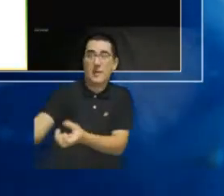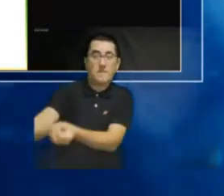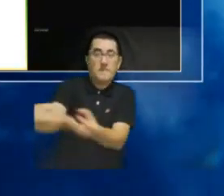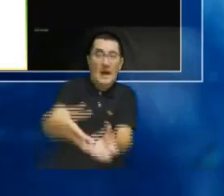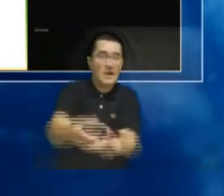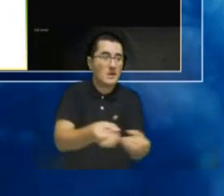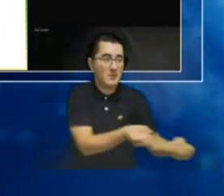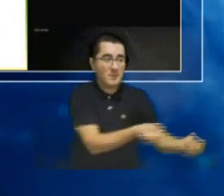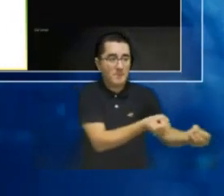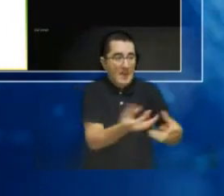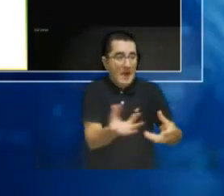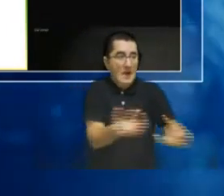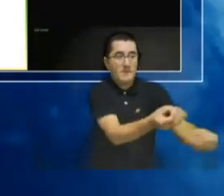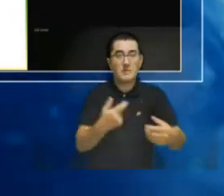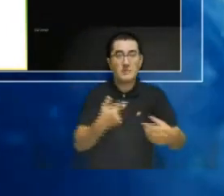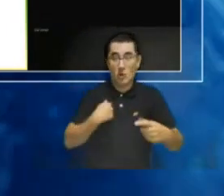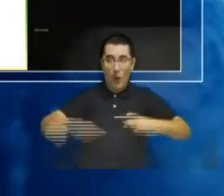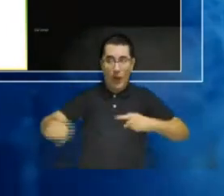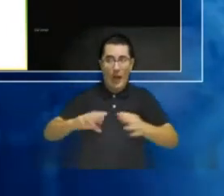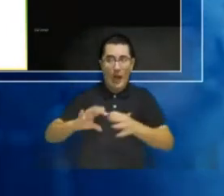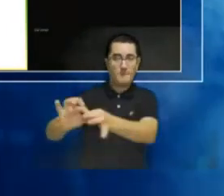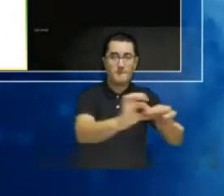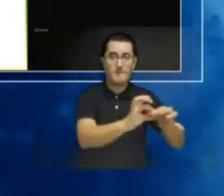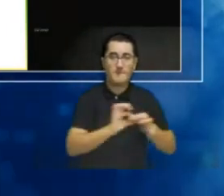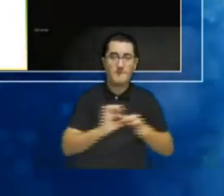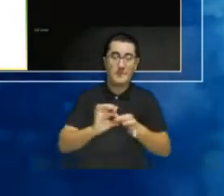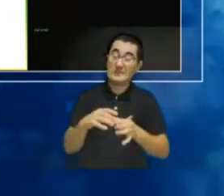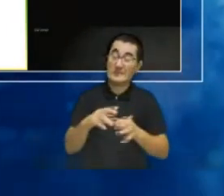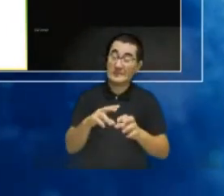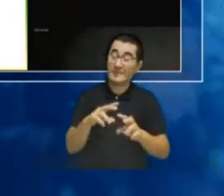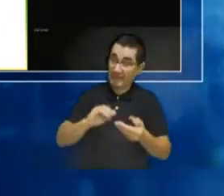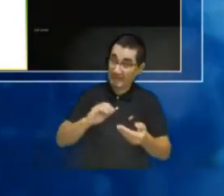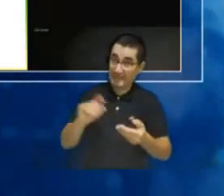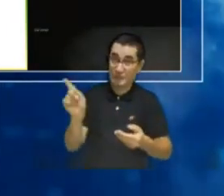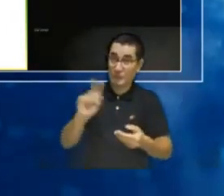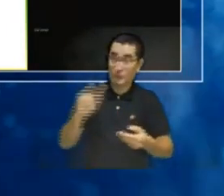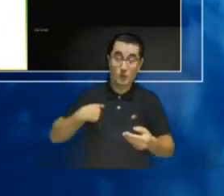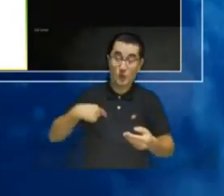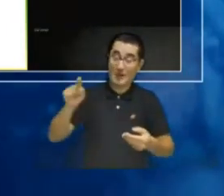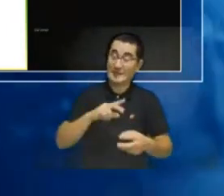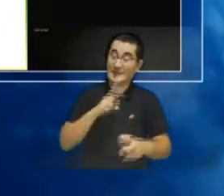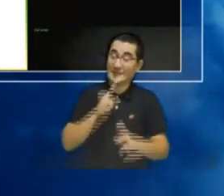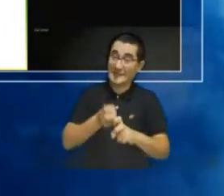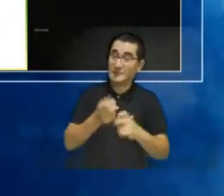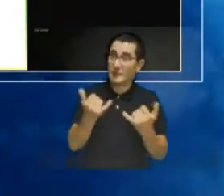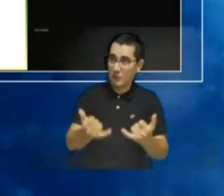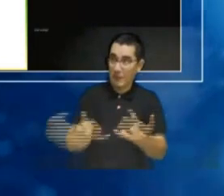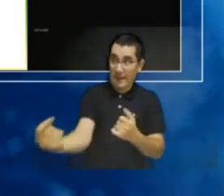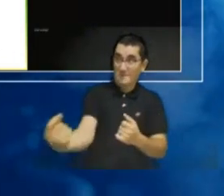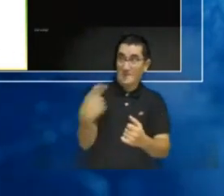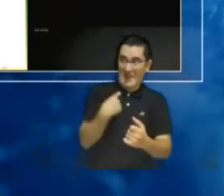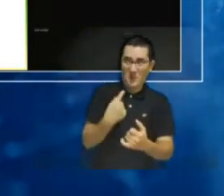to be able to coordinate and articulate is not easy. But in general, from now, answering to the question.